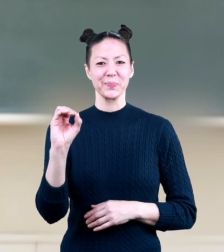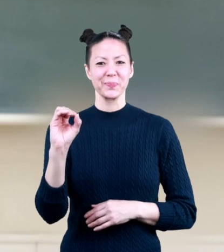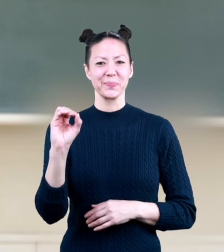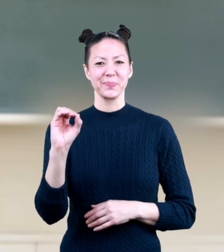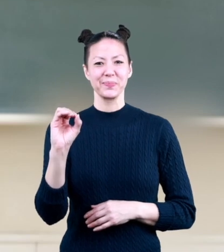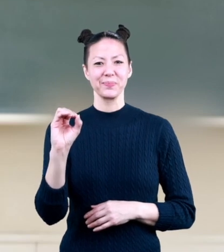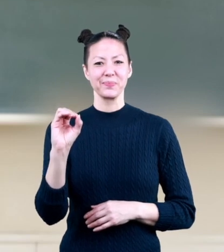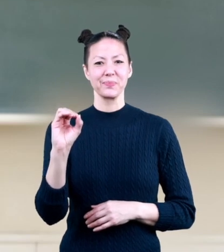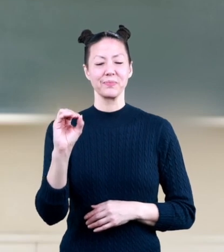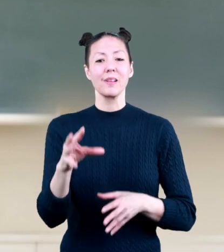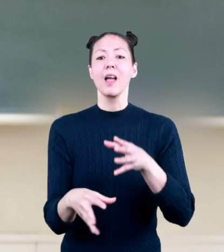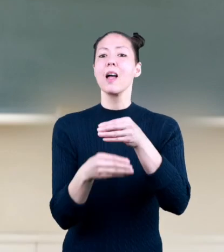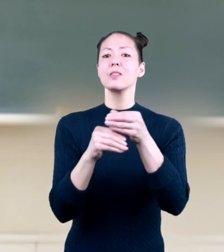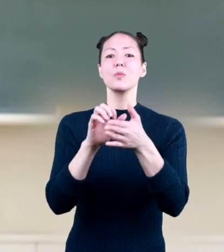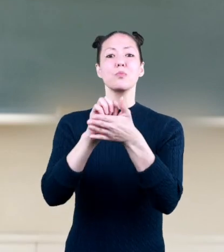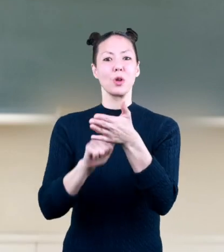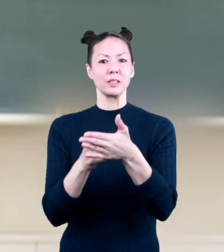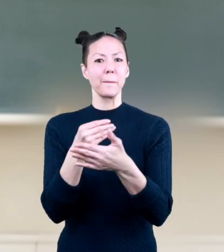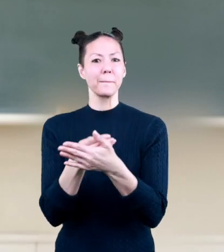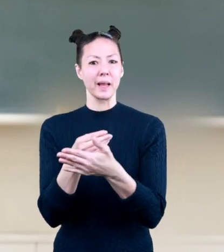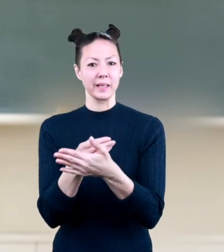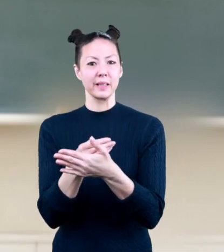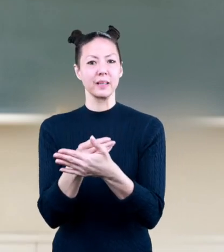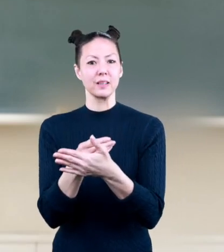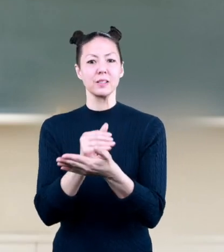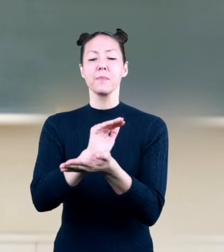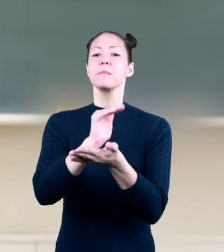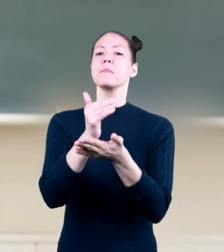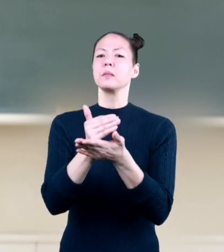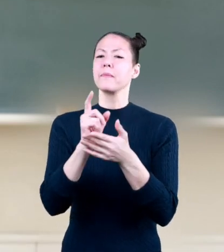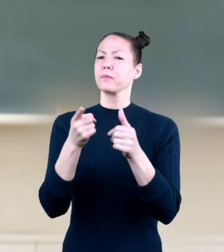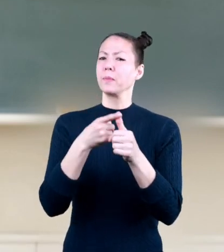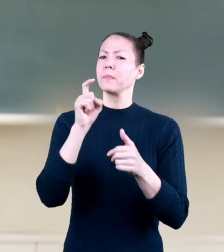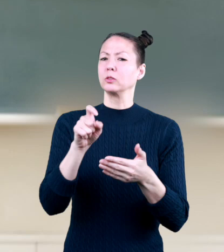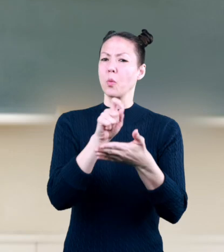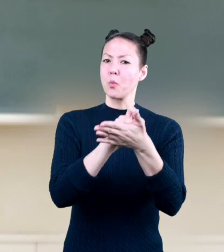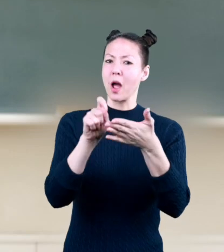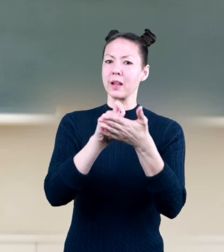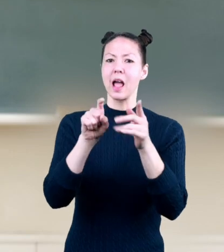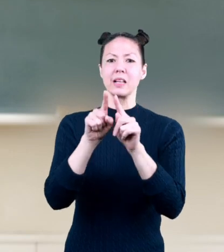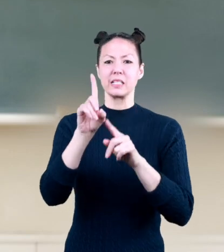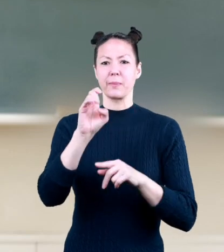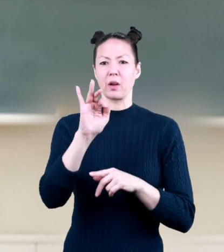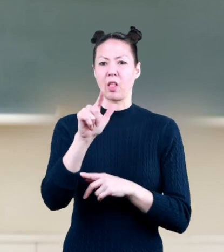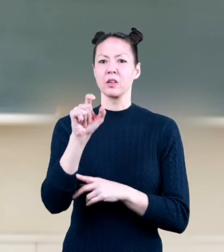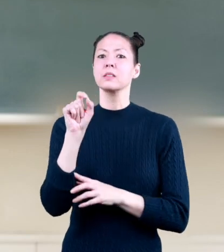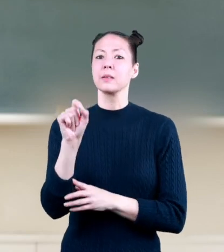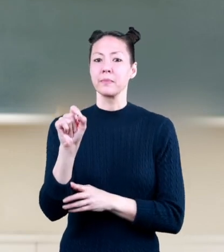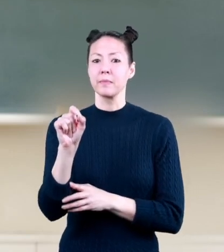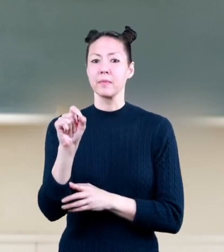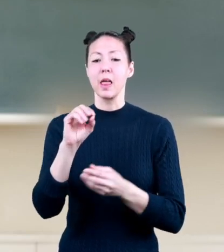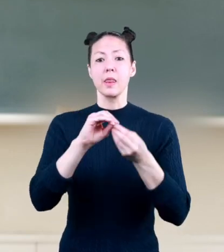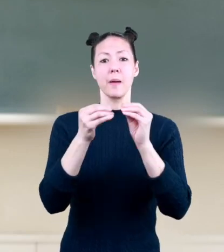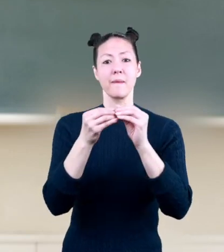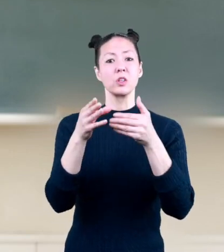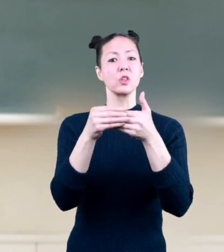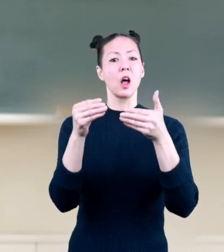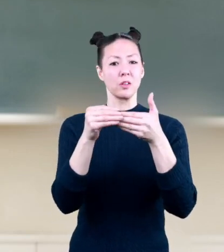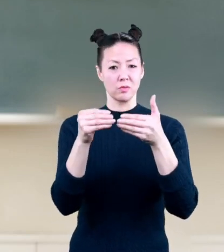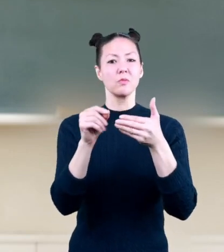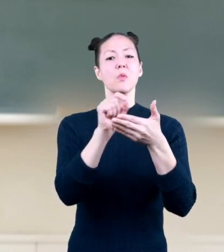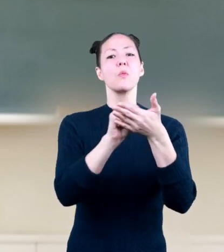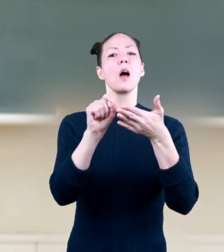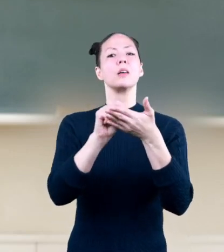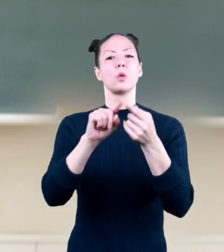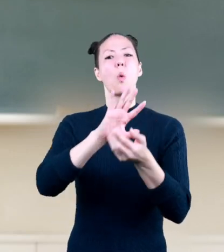to add and subtract money the amount must first be written as a decimal the number of